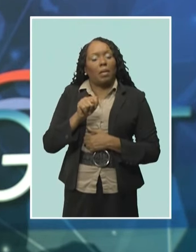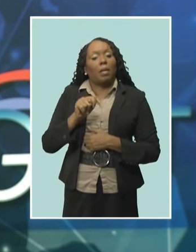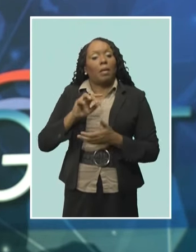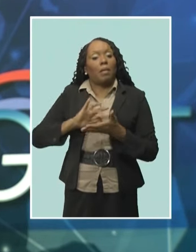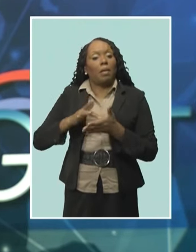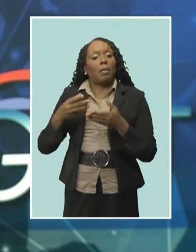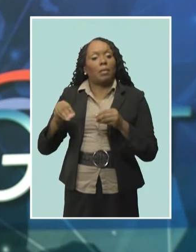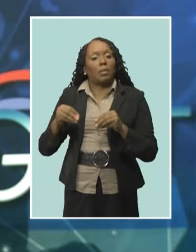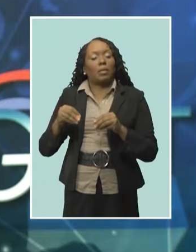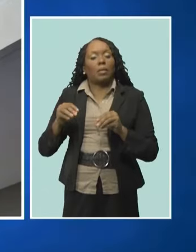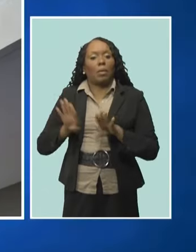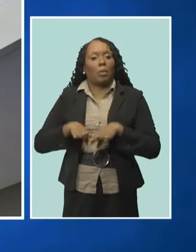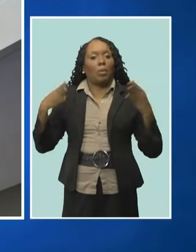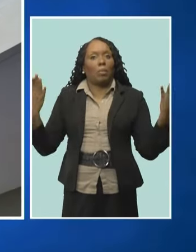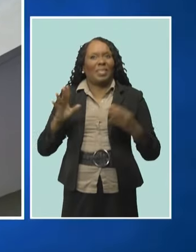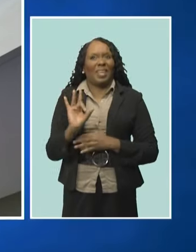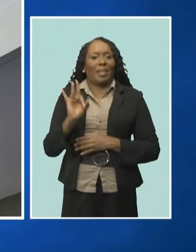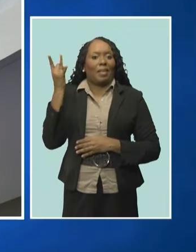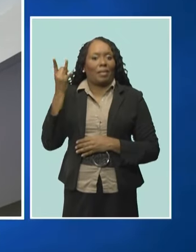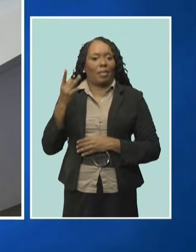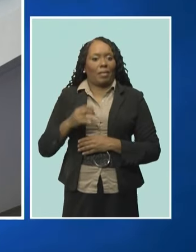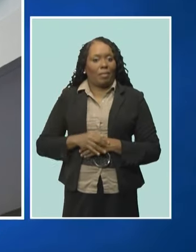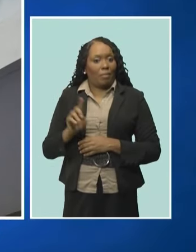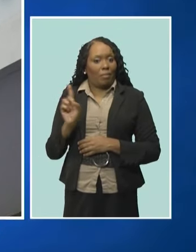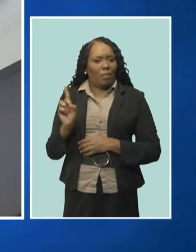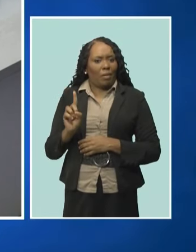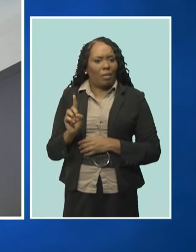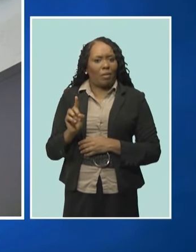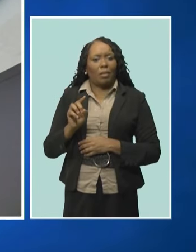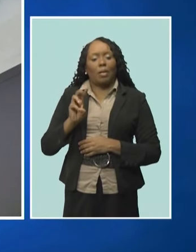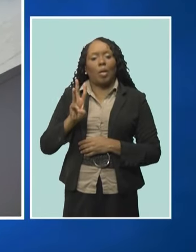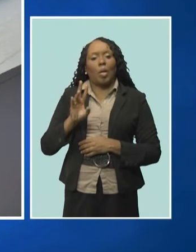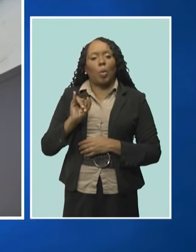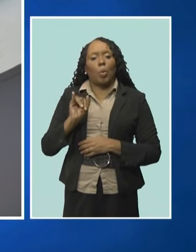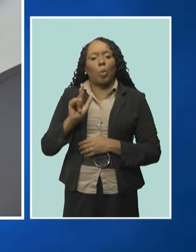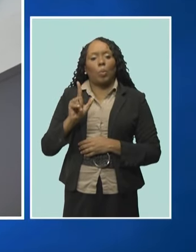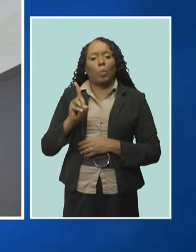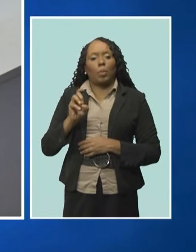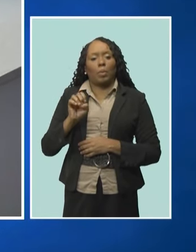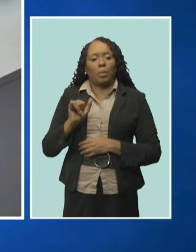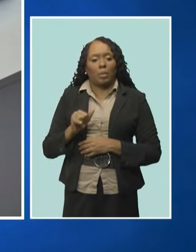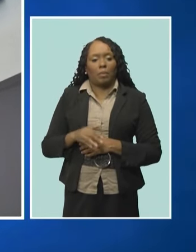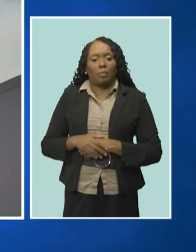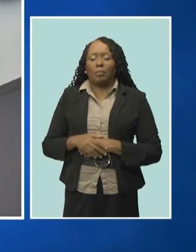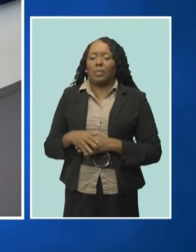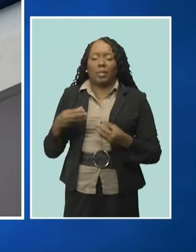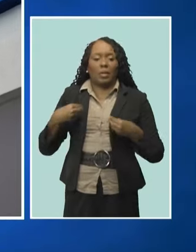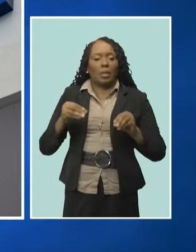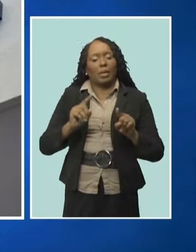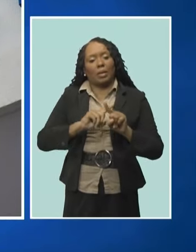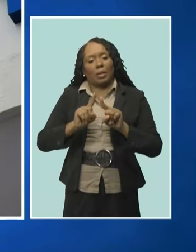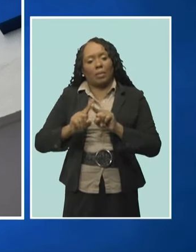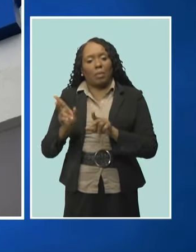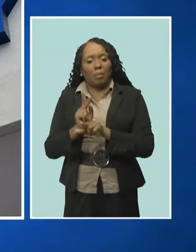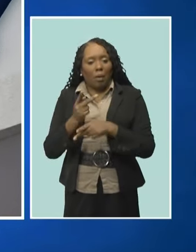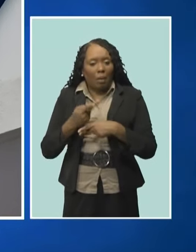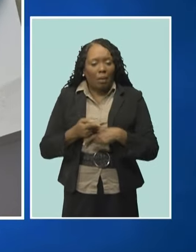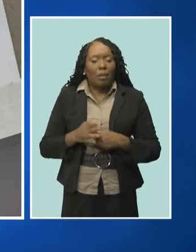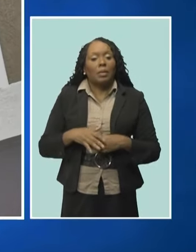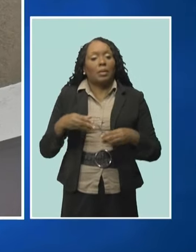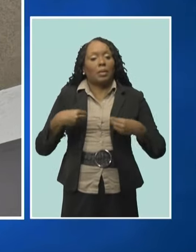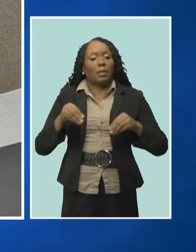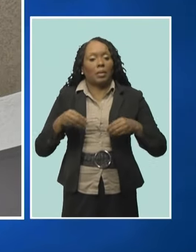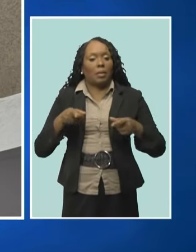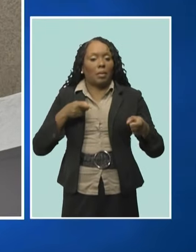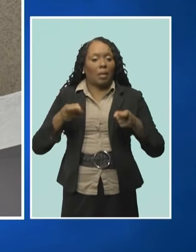Wildey. The company has been operating for 15 years and has become a major player on the island in the sale of pharmaceuticals and other products.